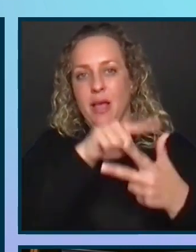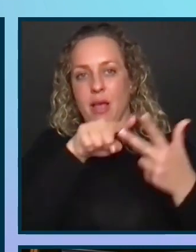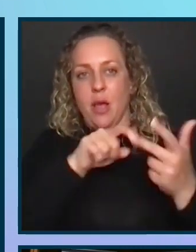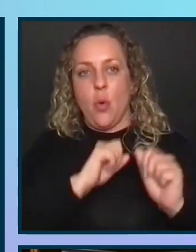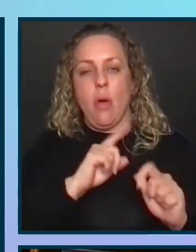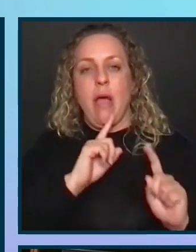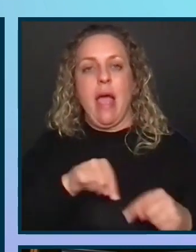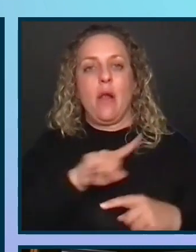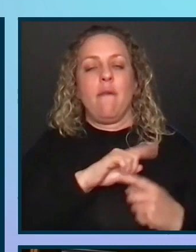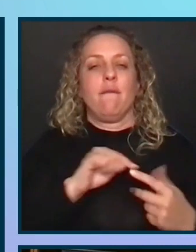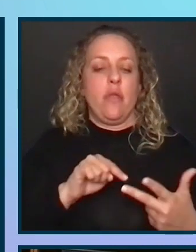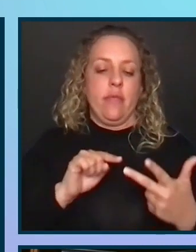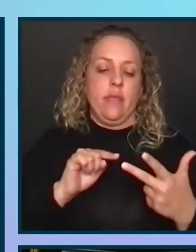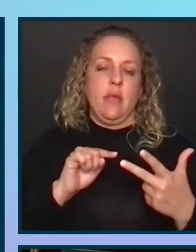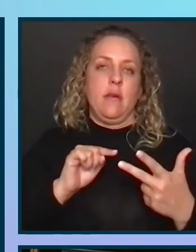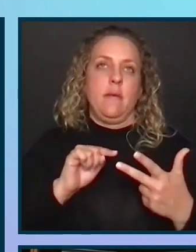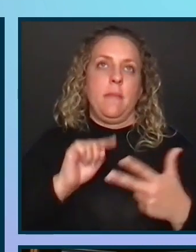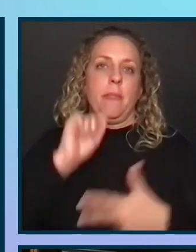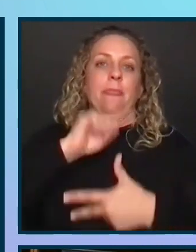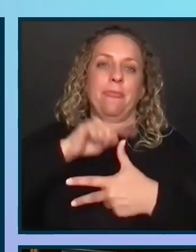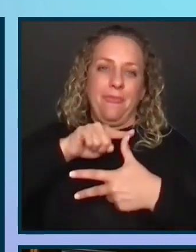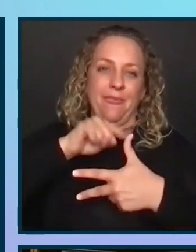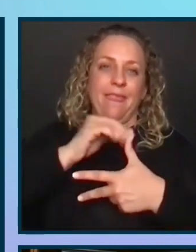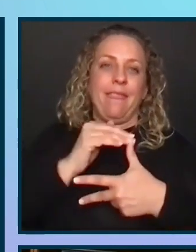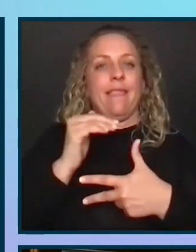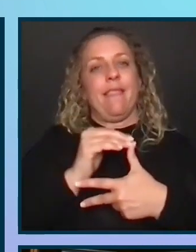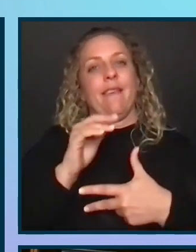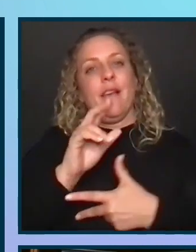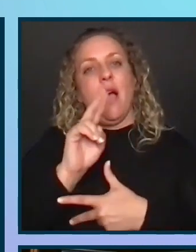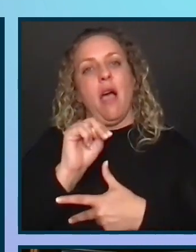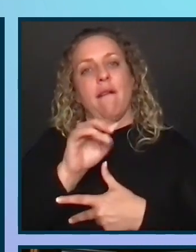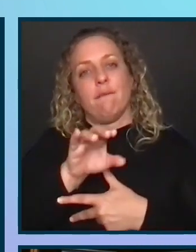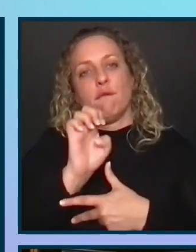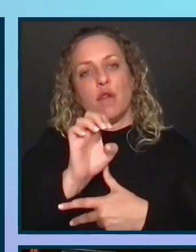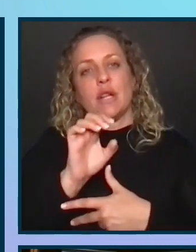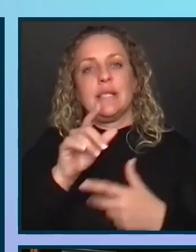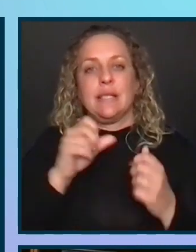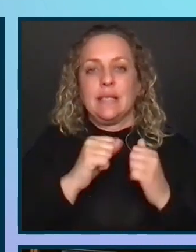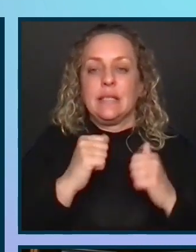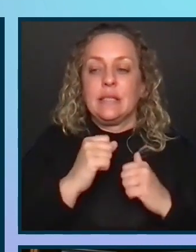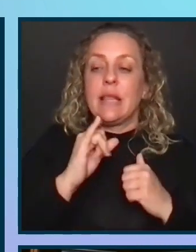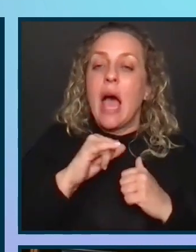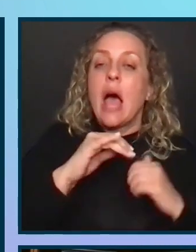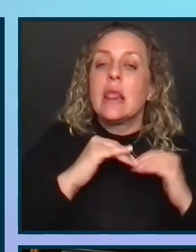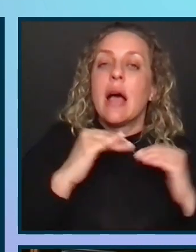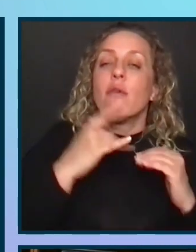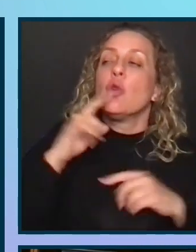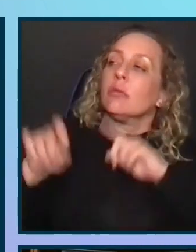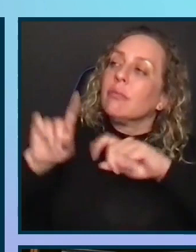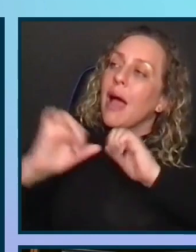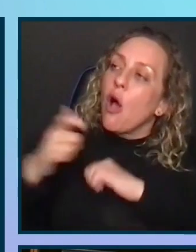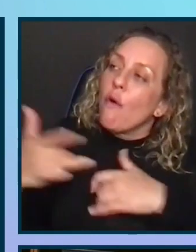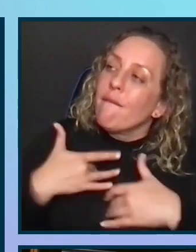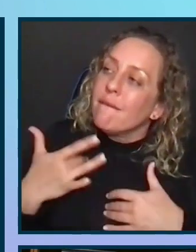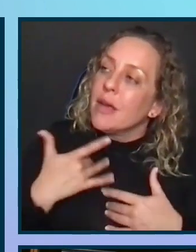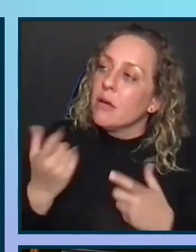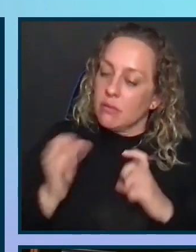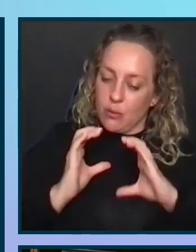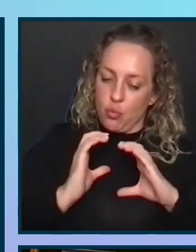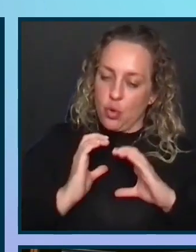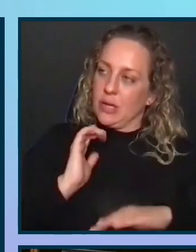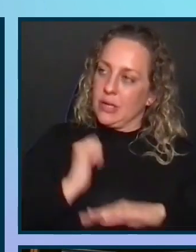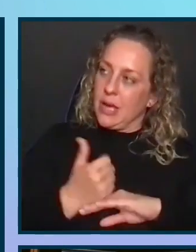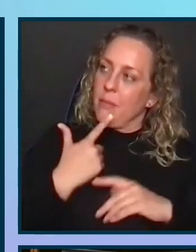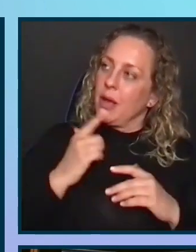unfreeze stage. You'll proactively find out how your team will feel about changes so you can put together good communication about what the